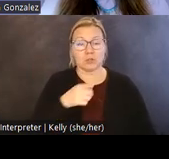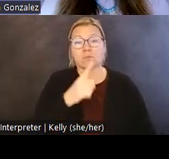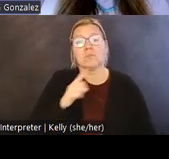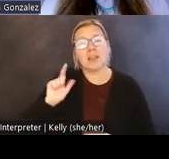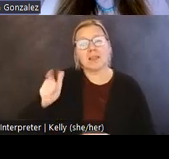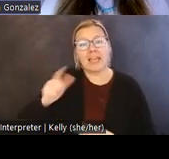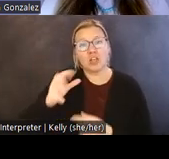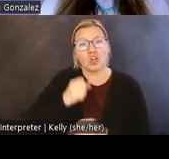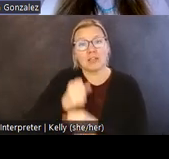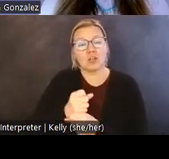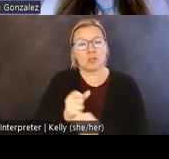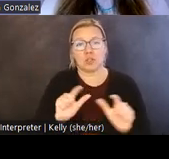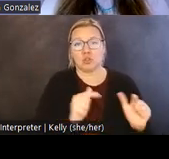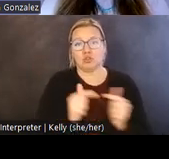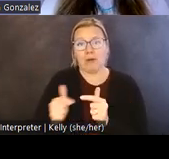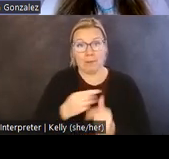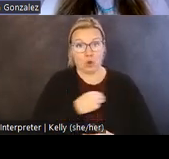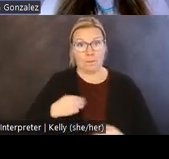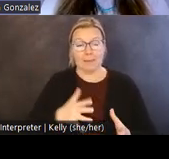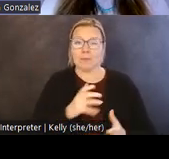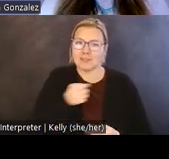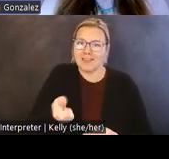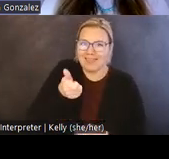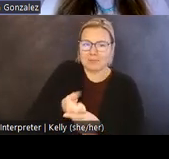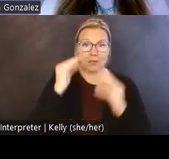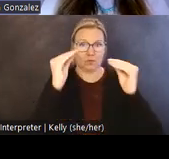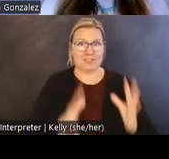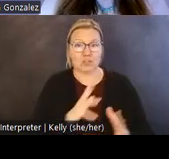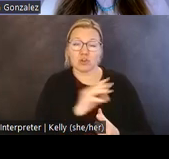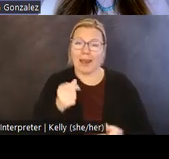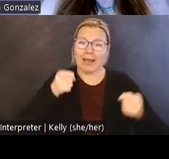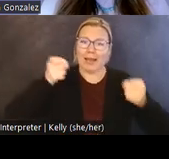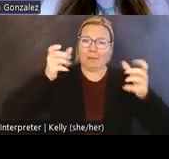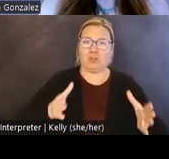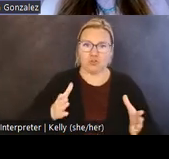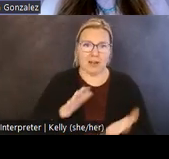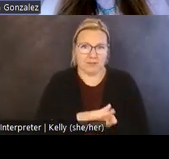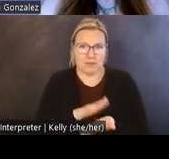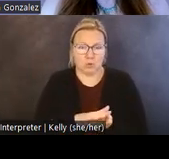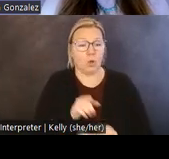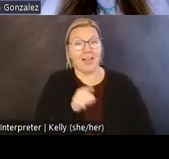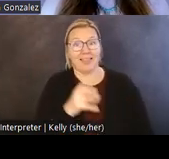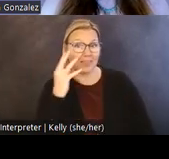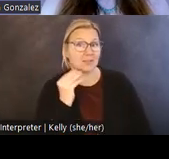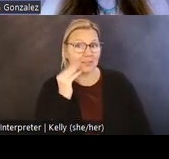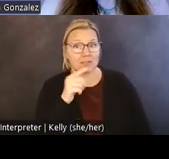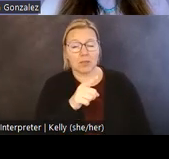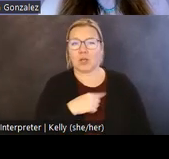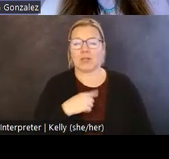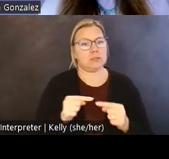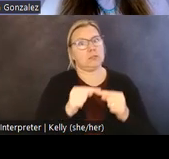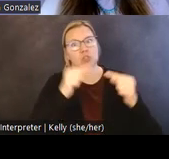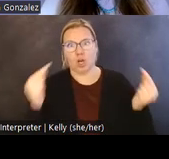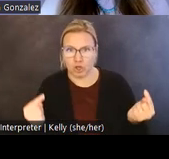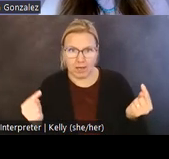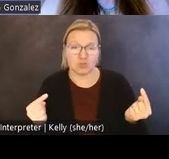years, tribal members served as educators and as administrators. This experience stands in stark contrast to